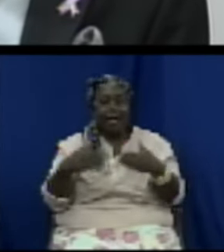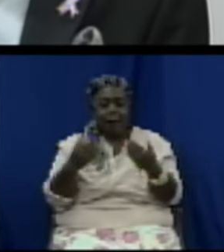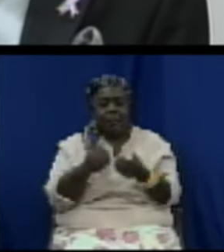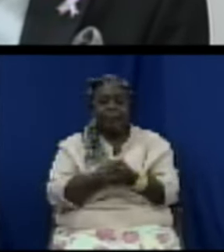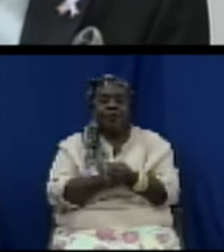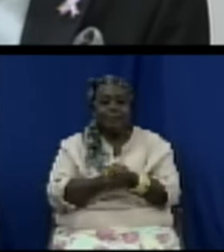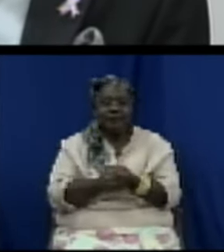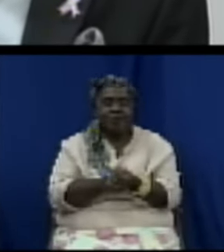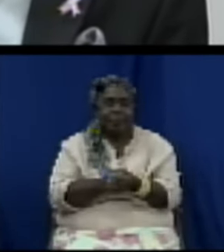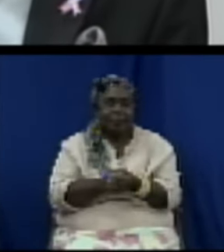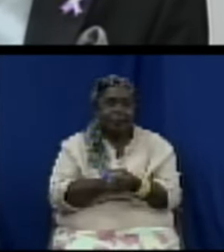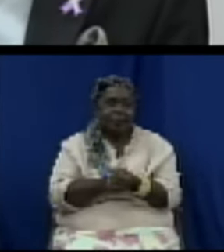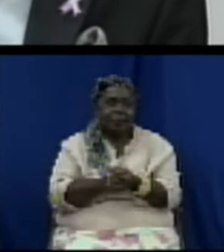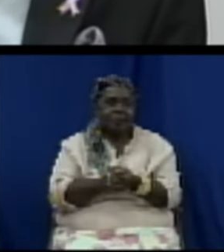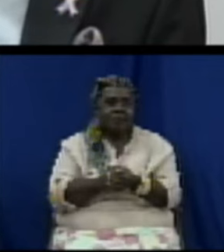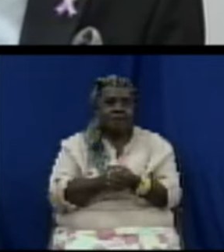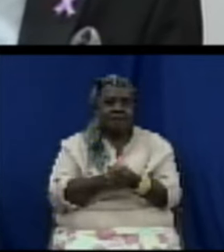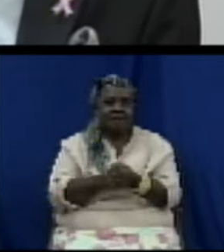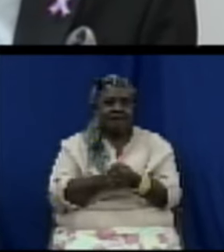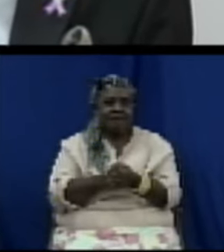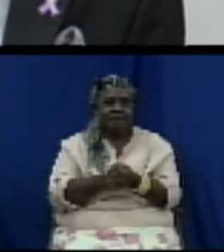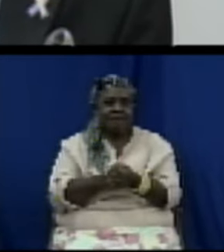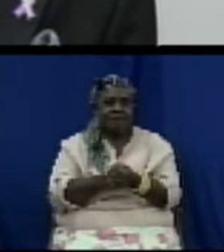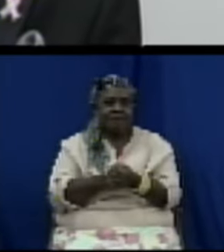I emphasize that